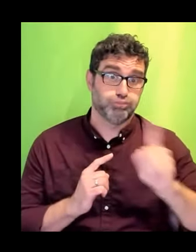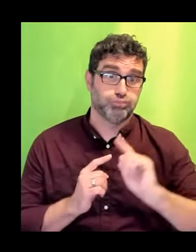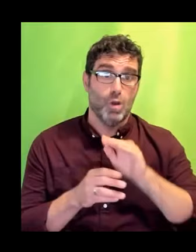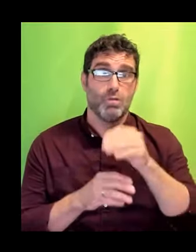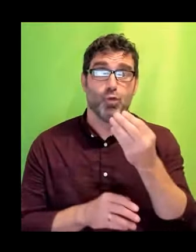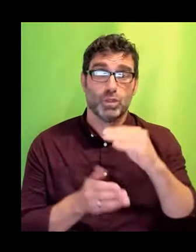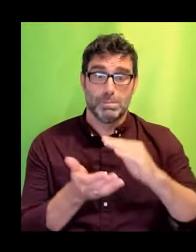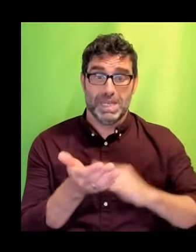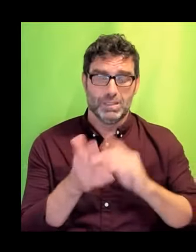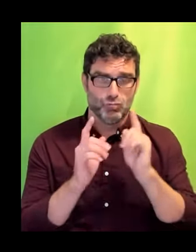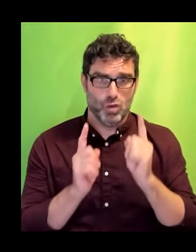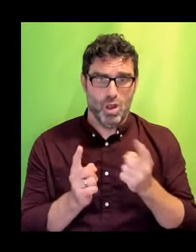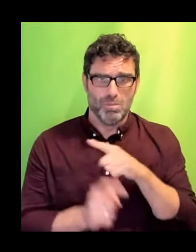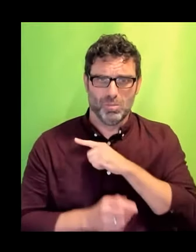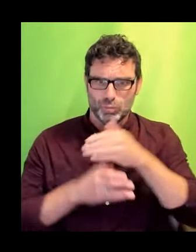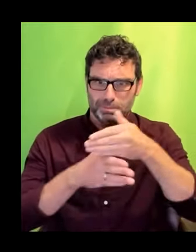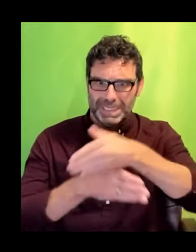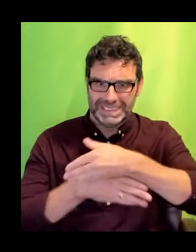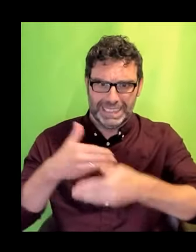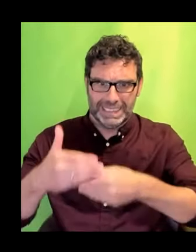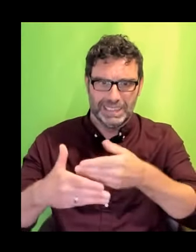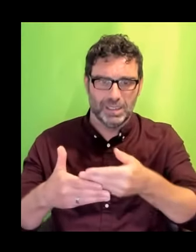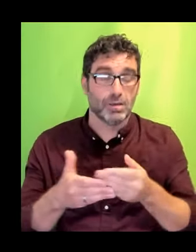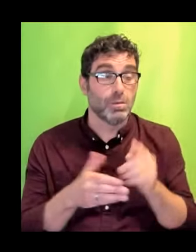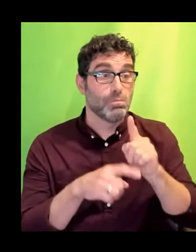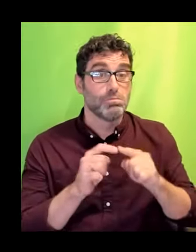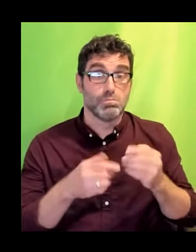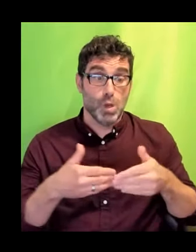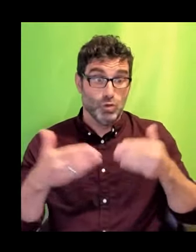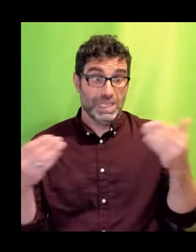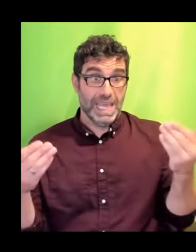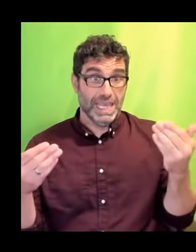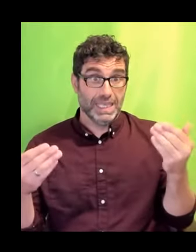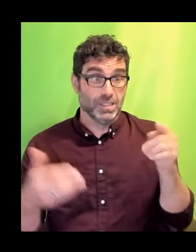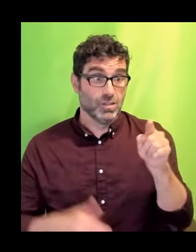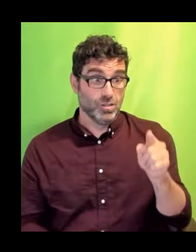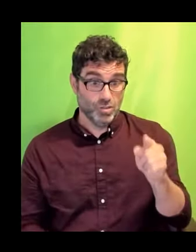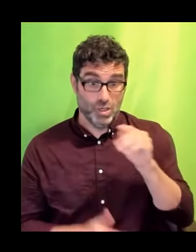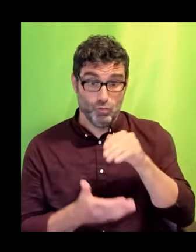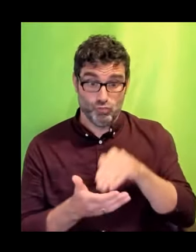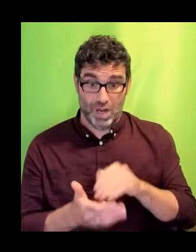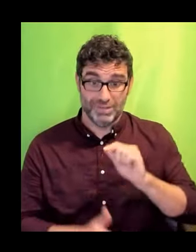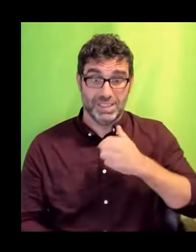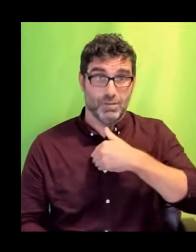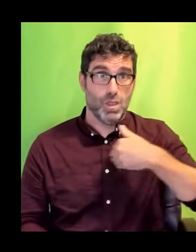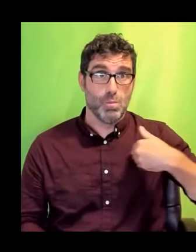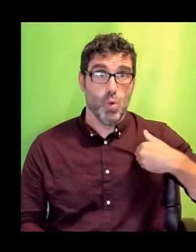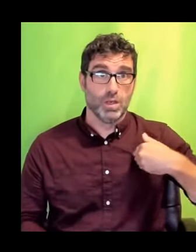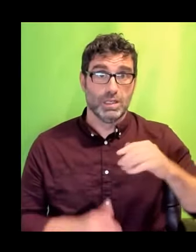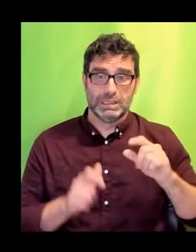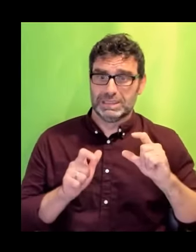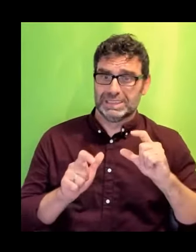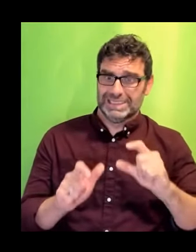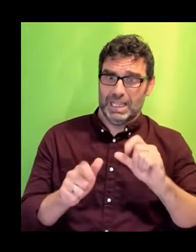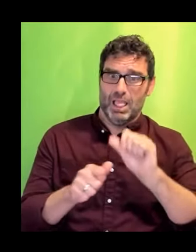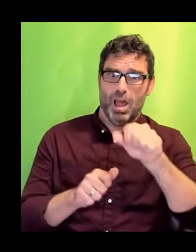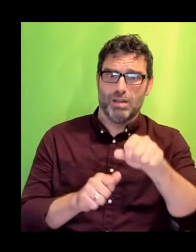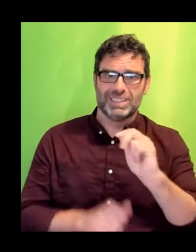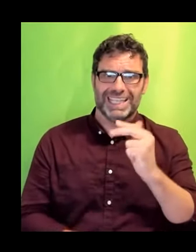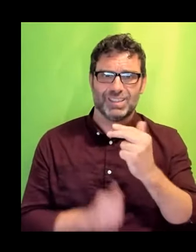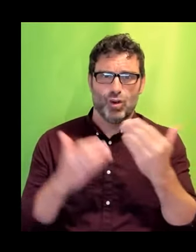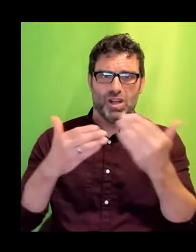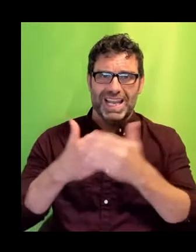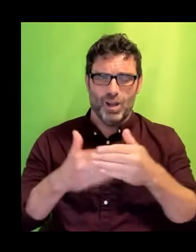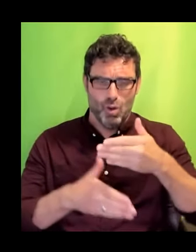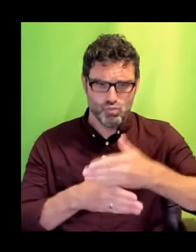Bearing in mind most days she was on set for breakfast at 7am and there well after a wrap at 8pm. This meant she restricted her